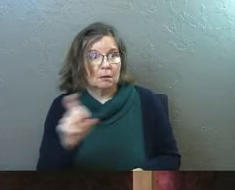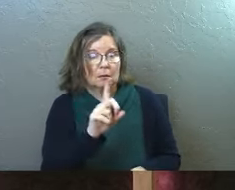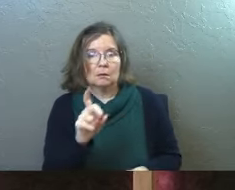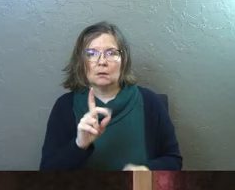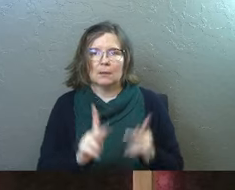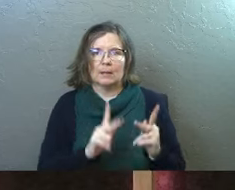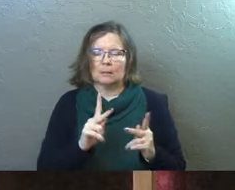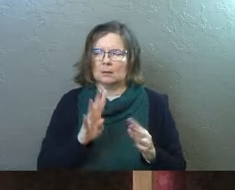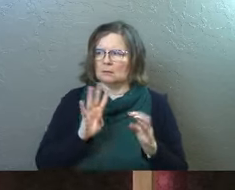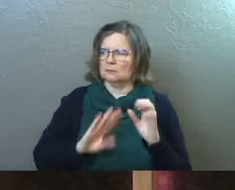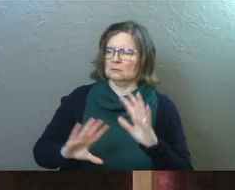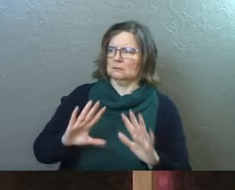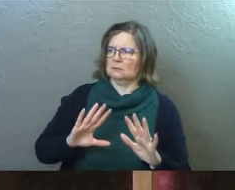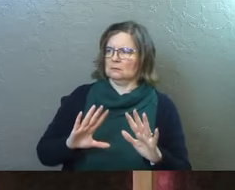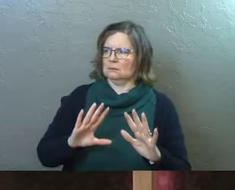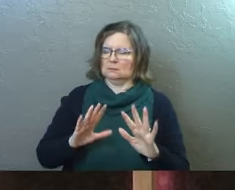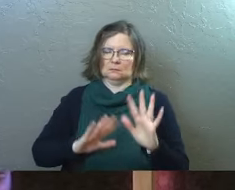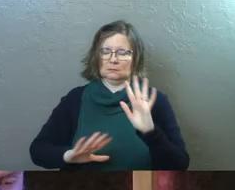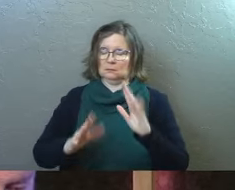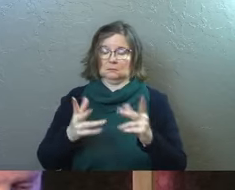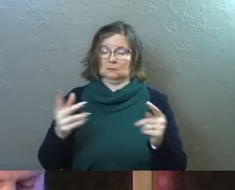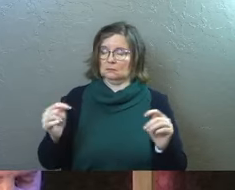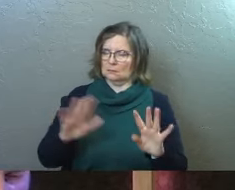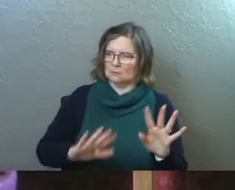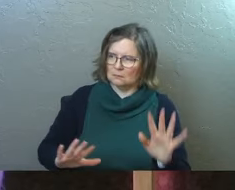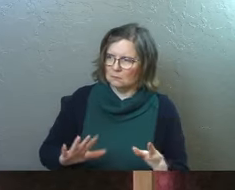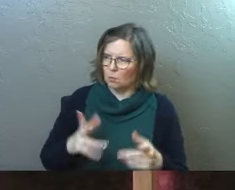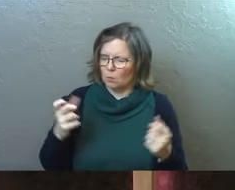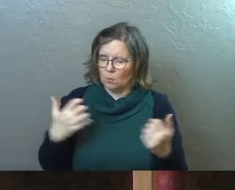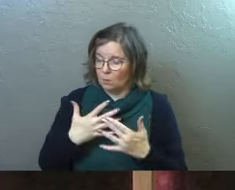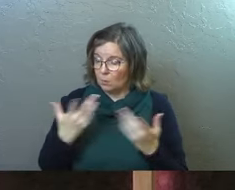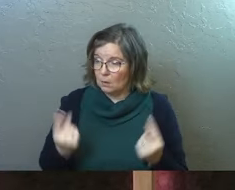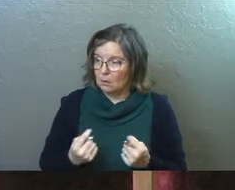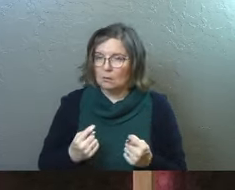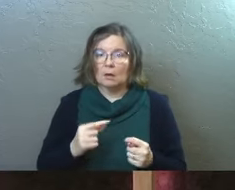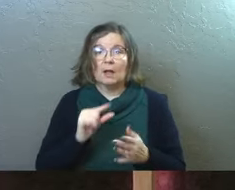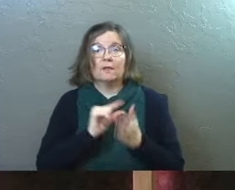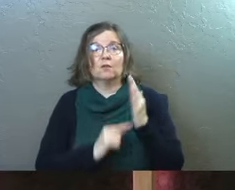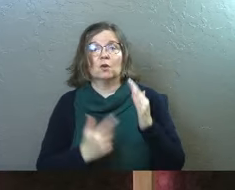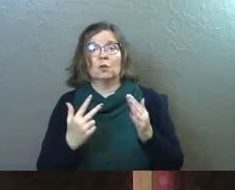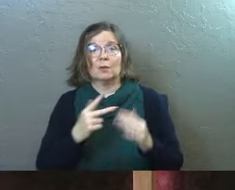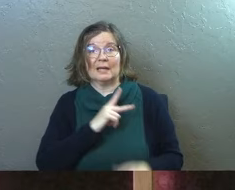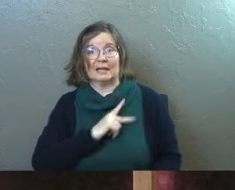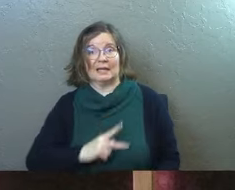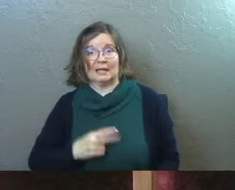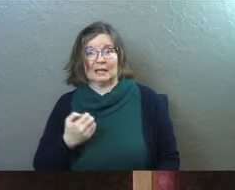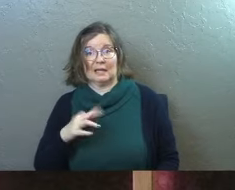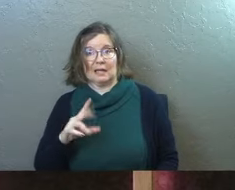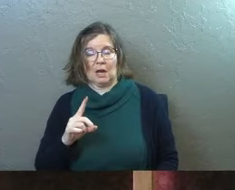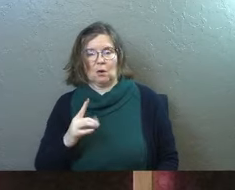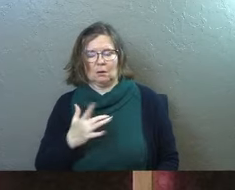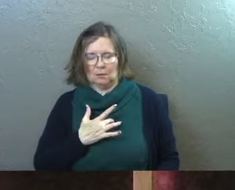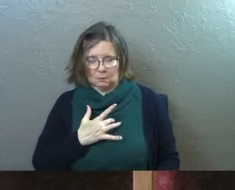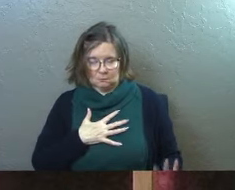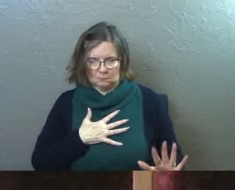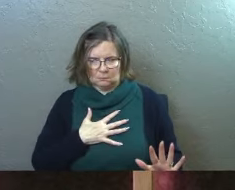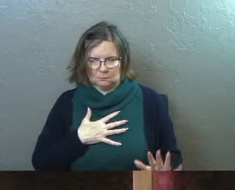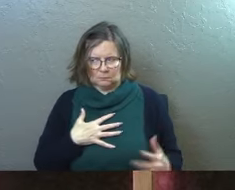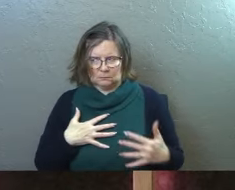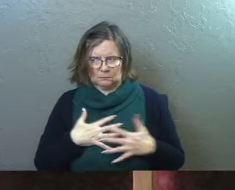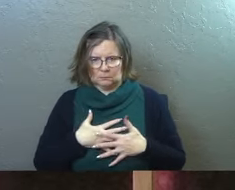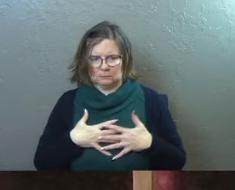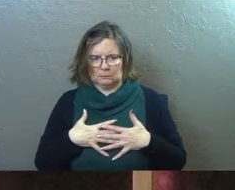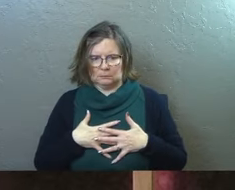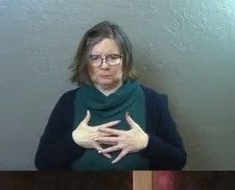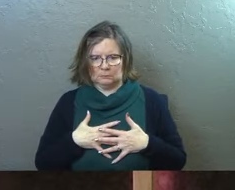And like people are getting stirred up and a little freaked out. Maybe verse three, King Herod was deeply disturbed when he